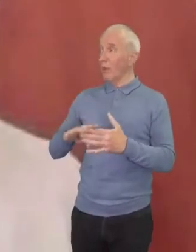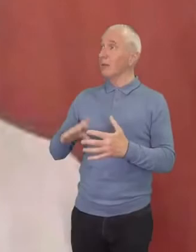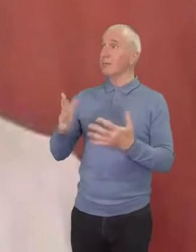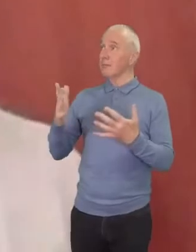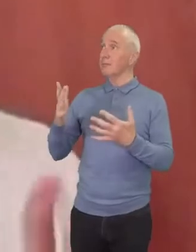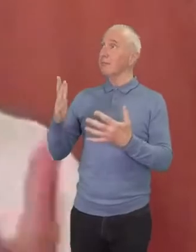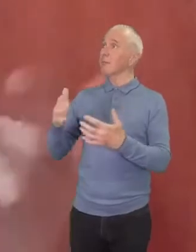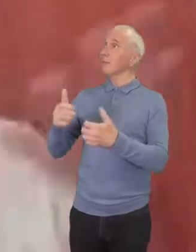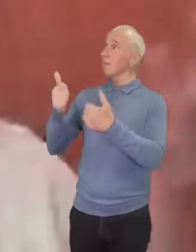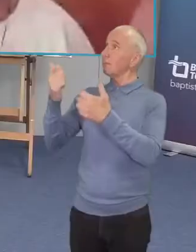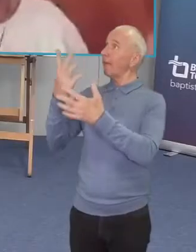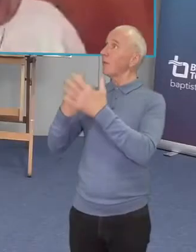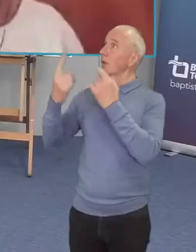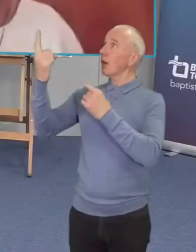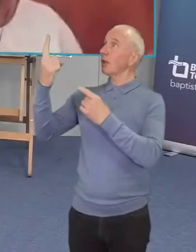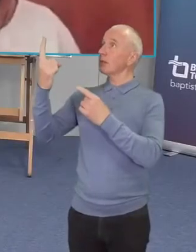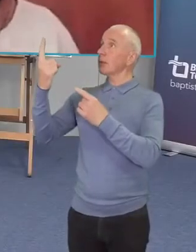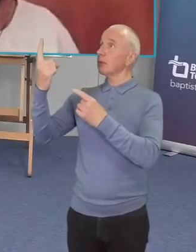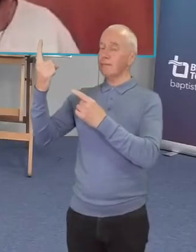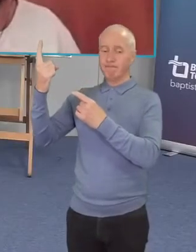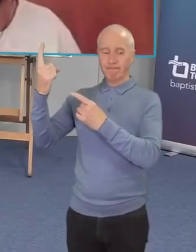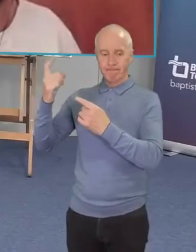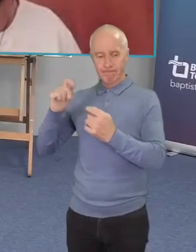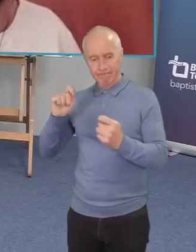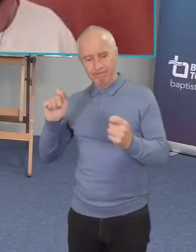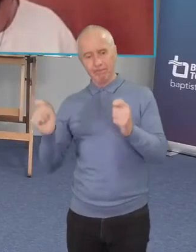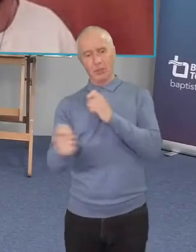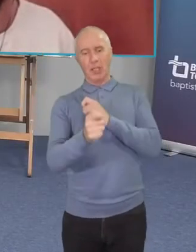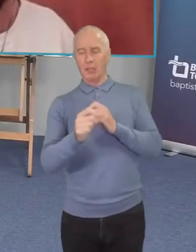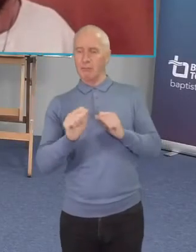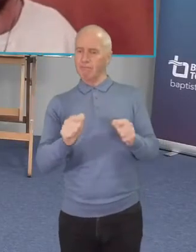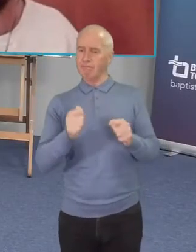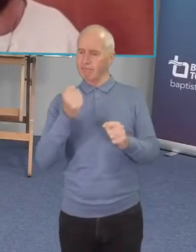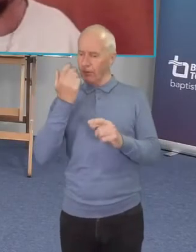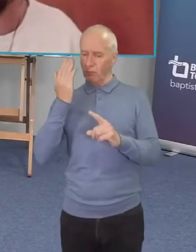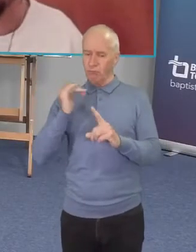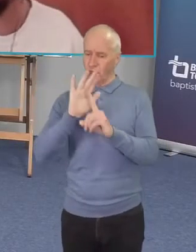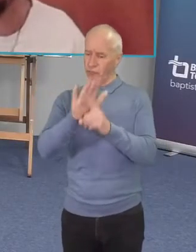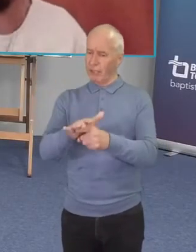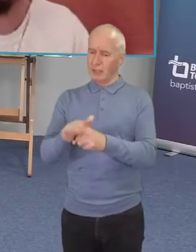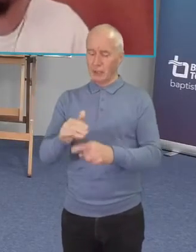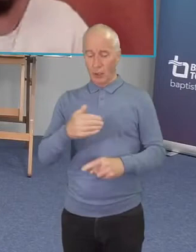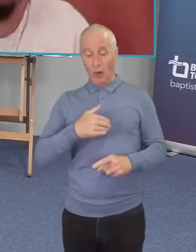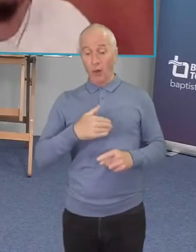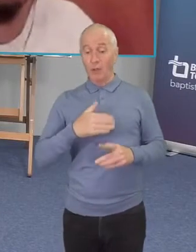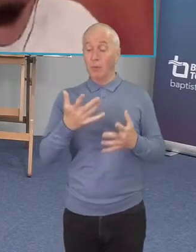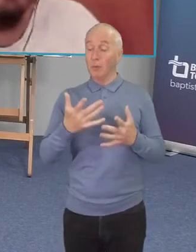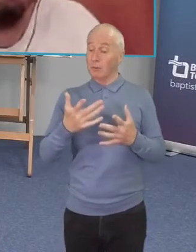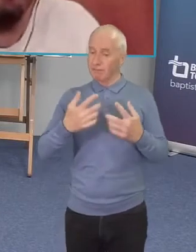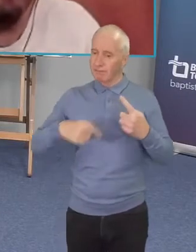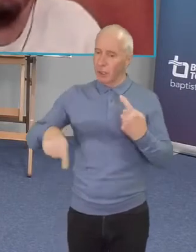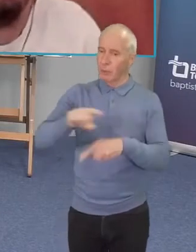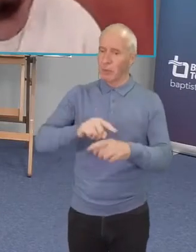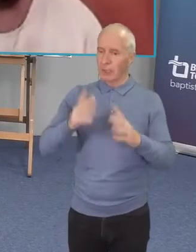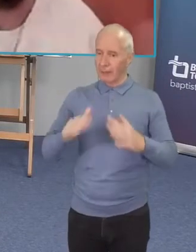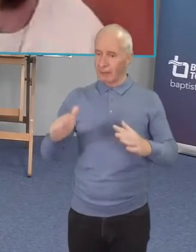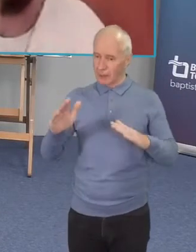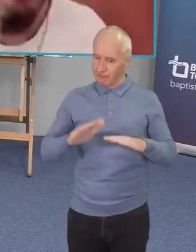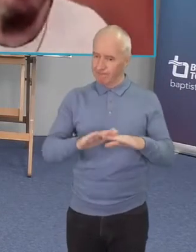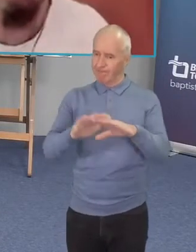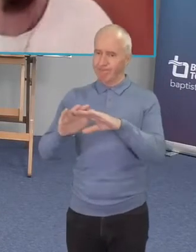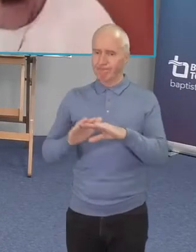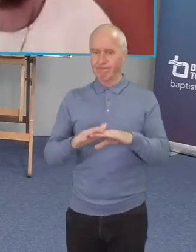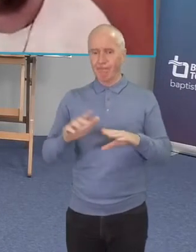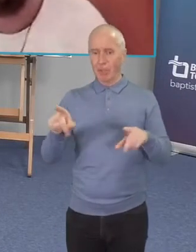racist hearts but we also needed to restructure and realign our community uh so that people can swim in the same swimming pools